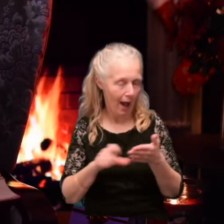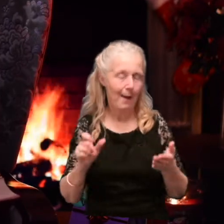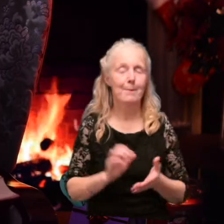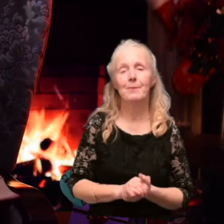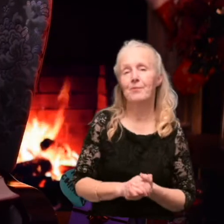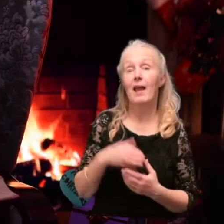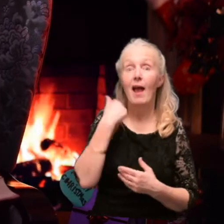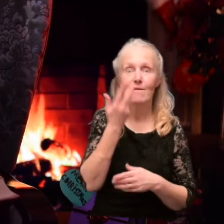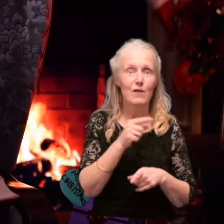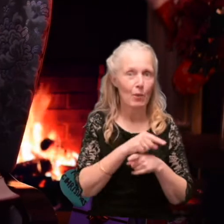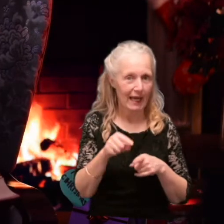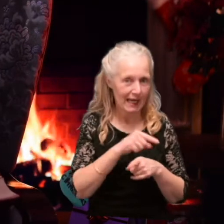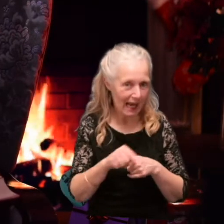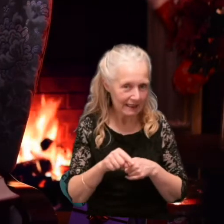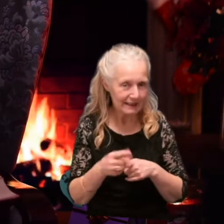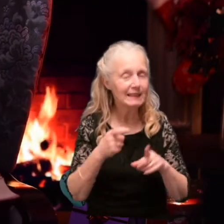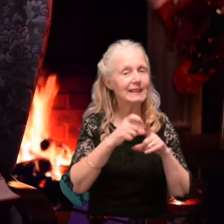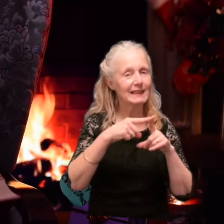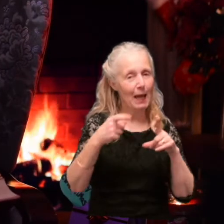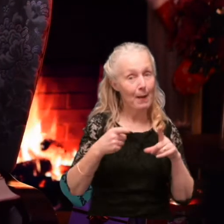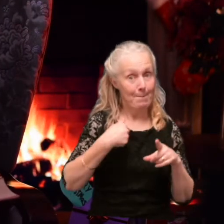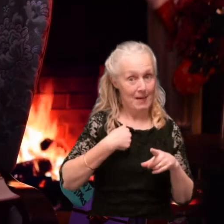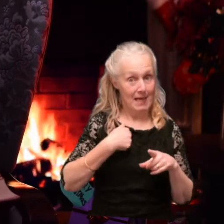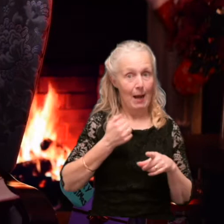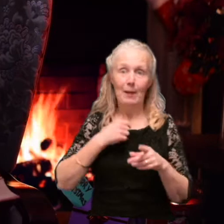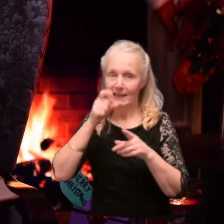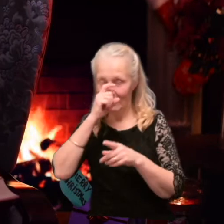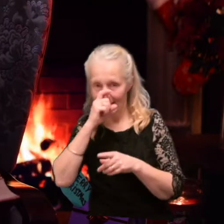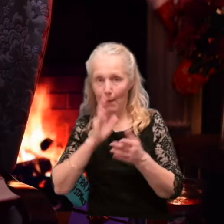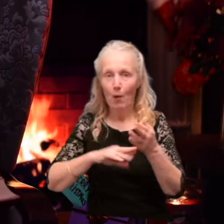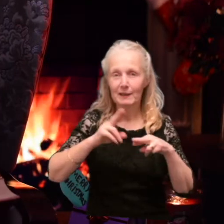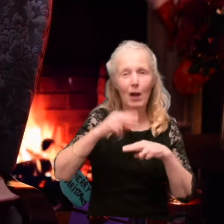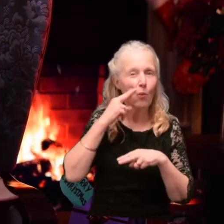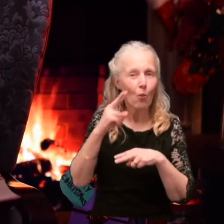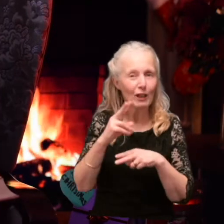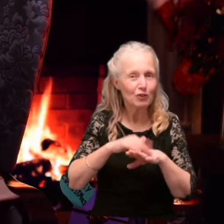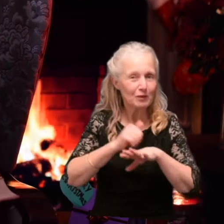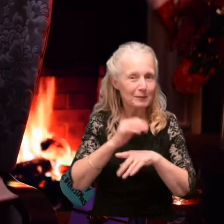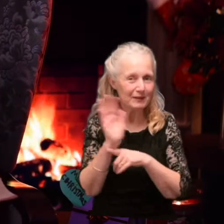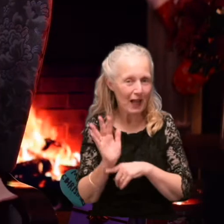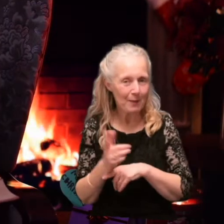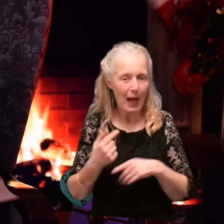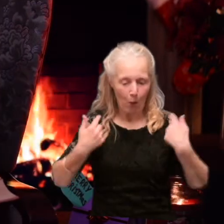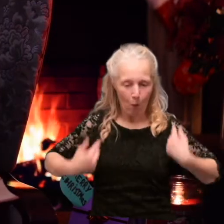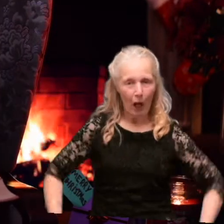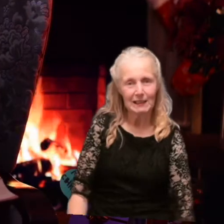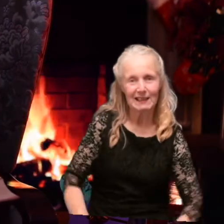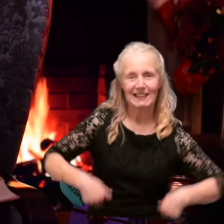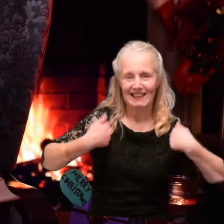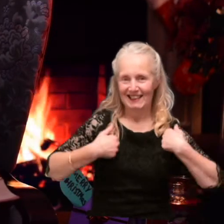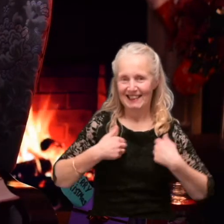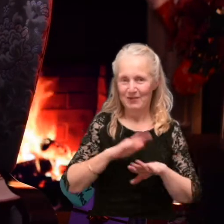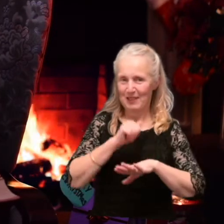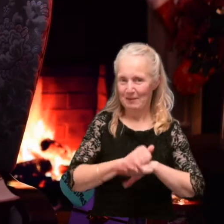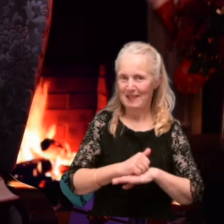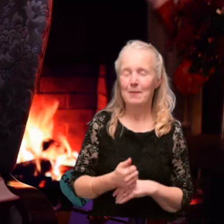Every weekend in December me and my sister and my mummy and daddy watch a Christmas film in our Christmas onesies. My